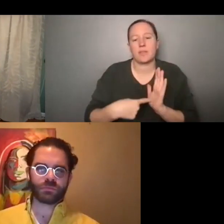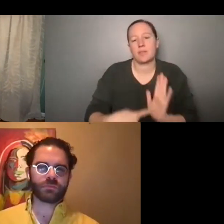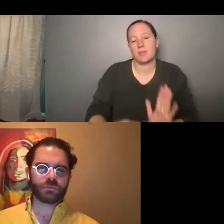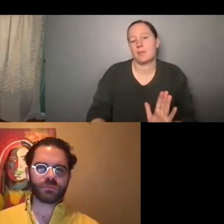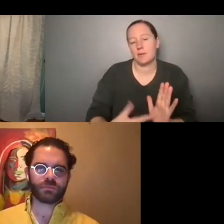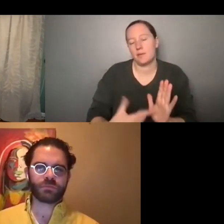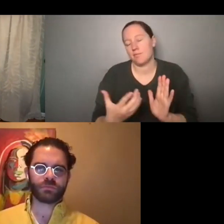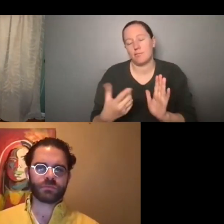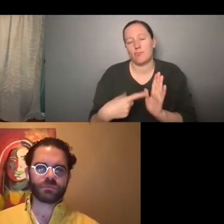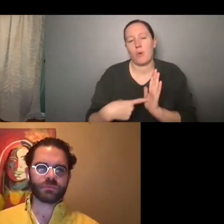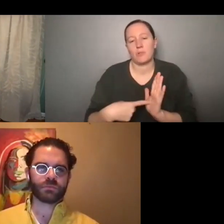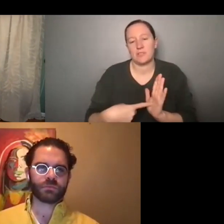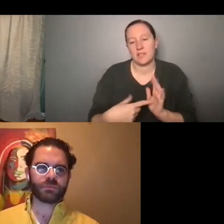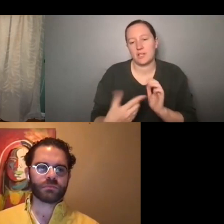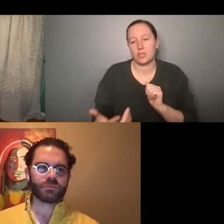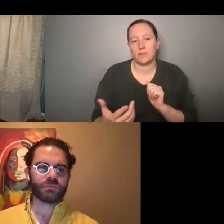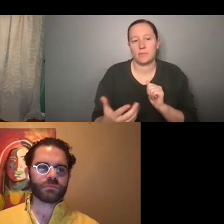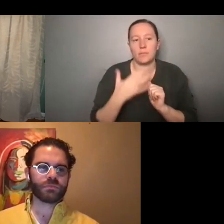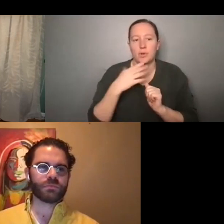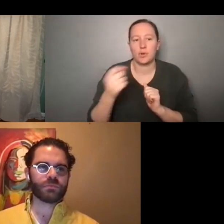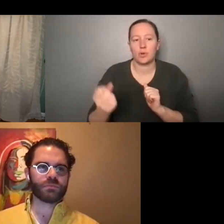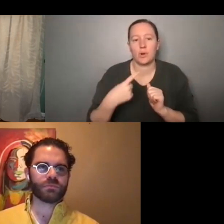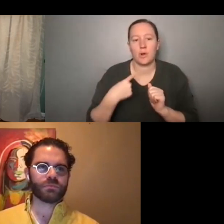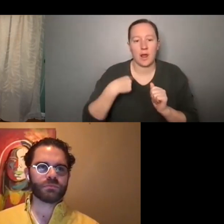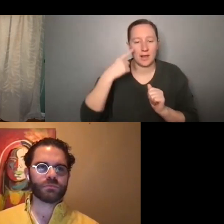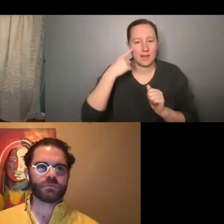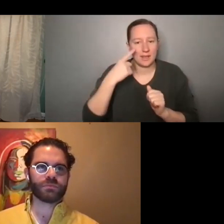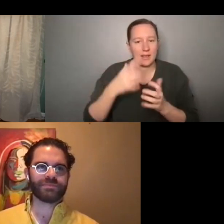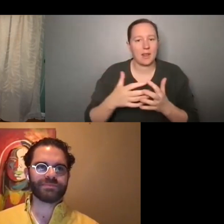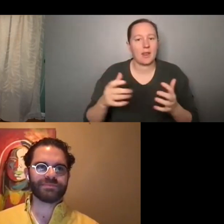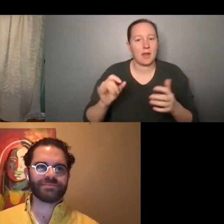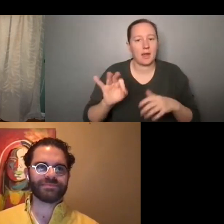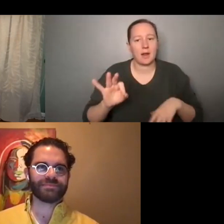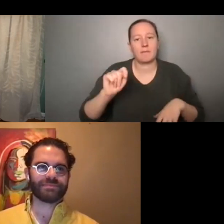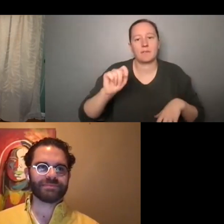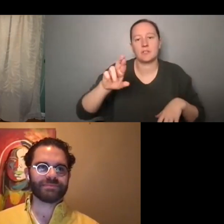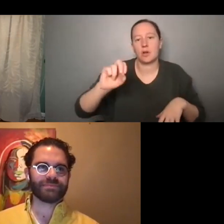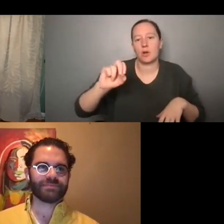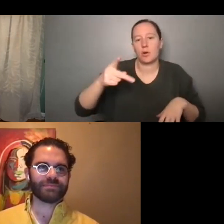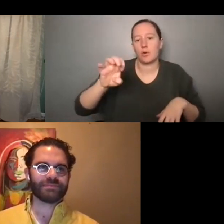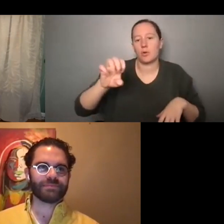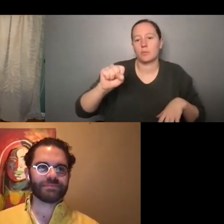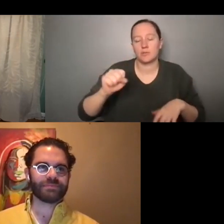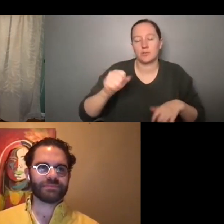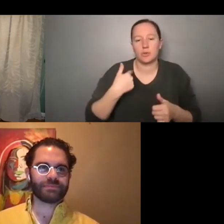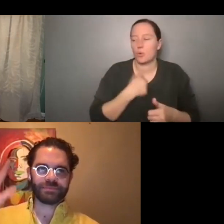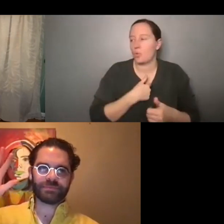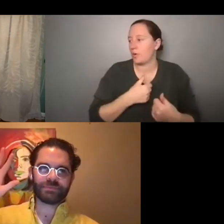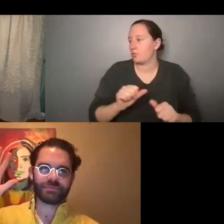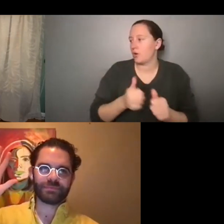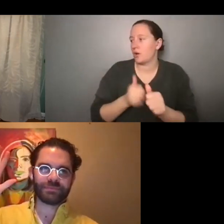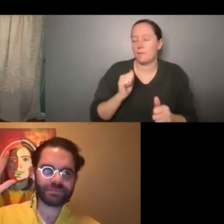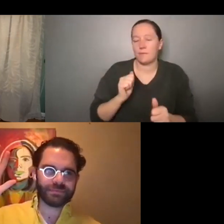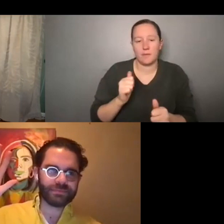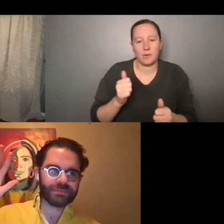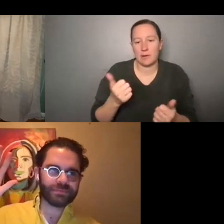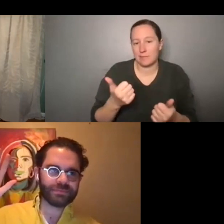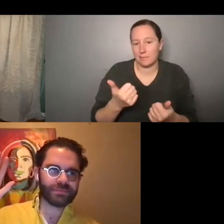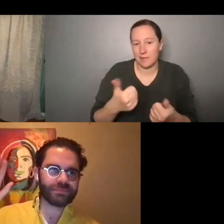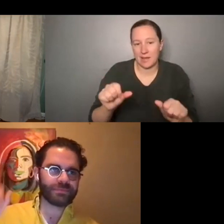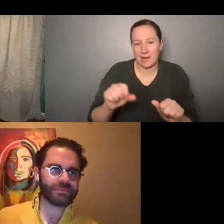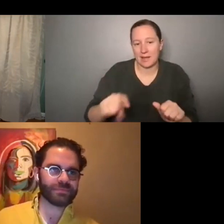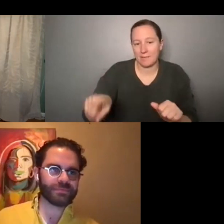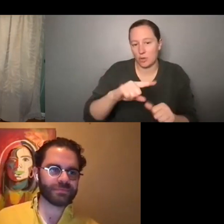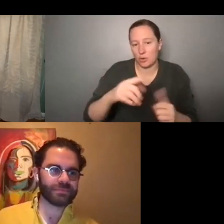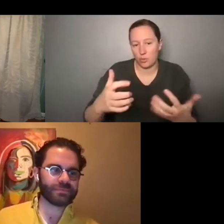great question. Um, I can think of a lot of tropes we try to avoid, uh, but do any of you have thoughts and want to kick that one off? Uh,